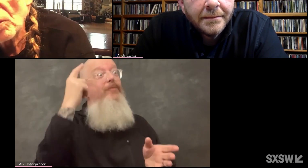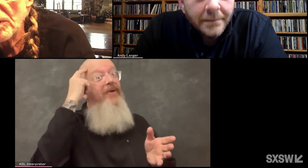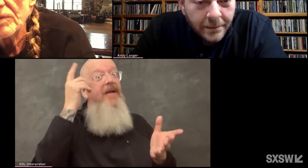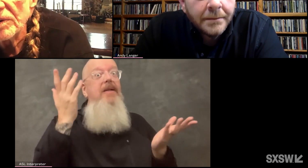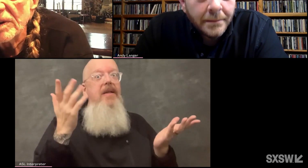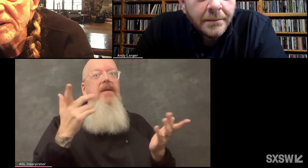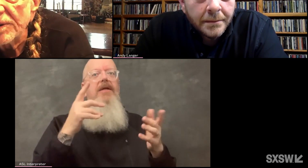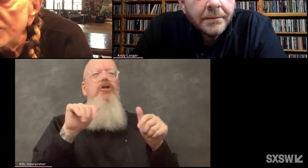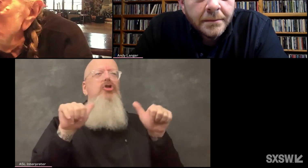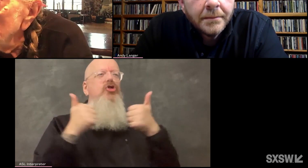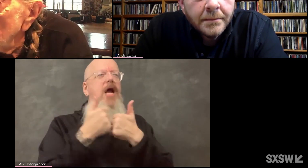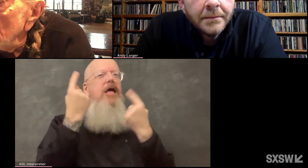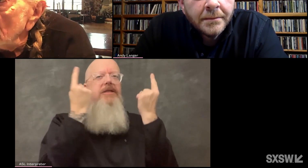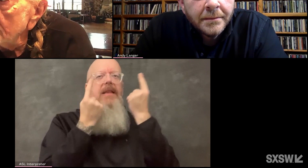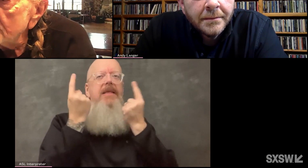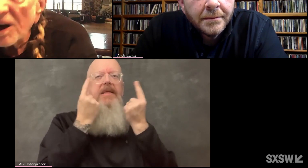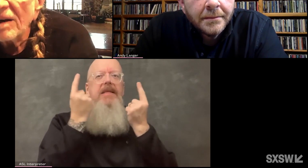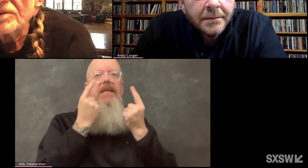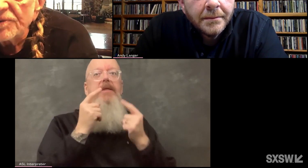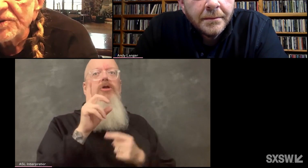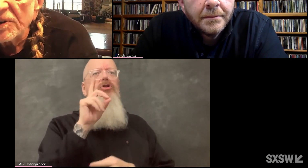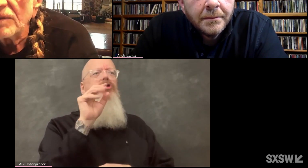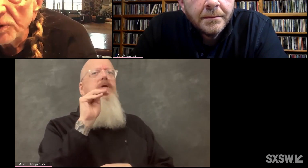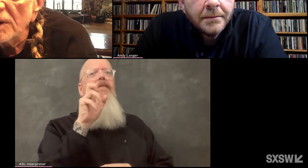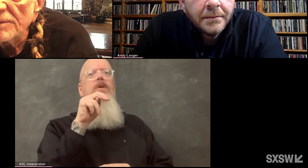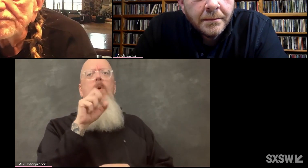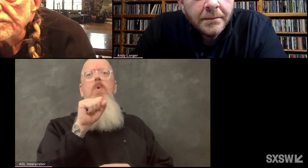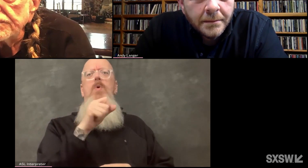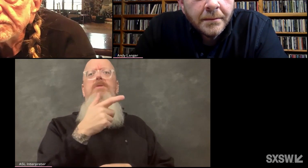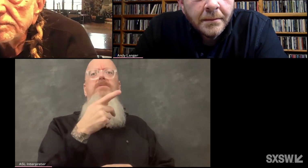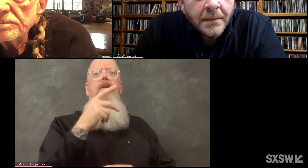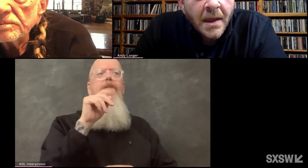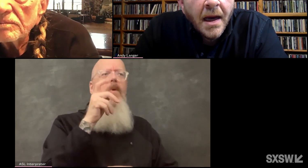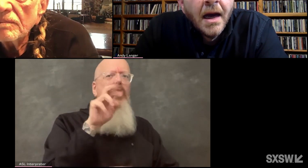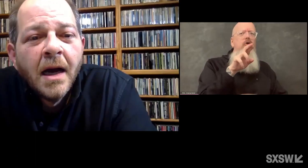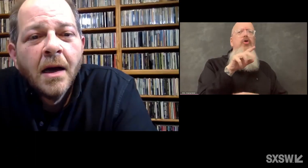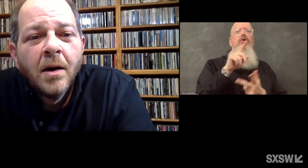taekwondo, whatever you need to do to challenge yourself, do it.